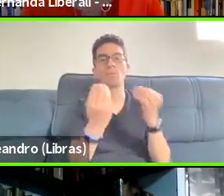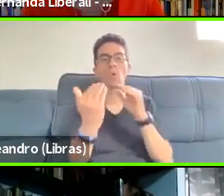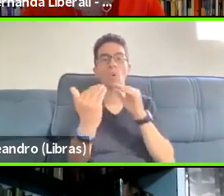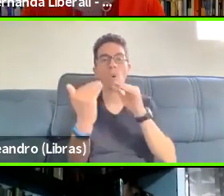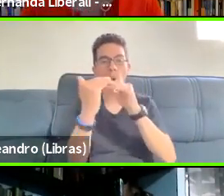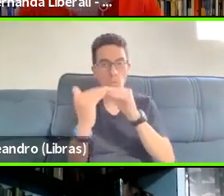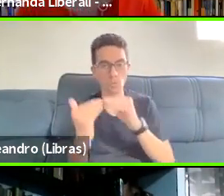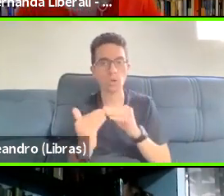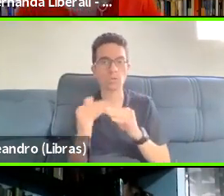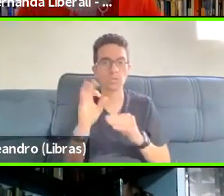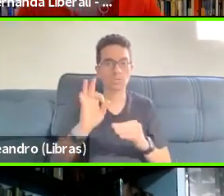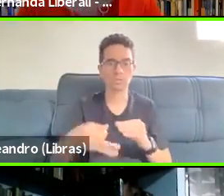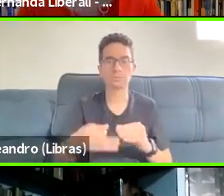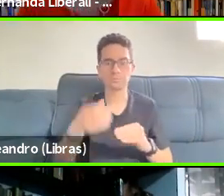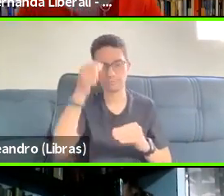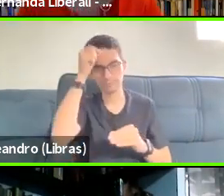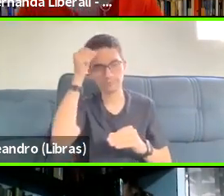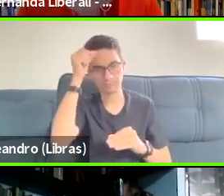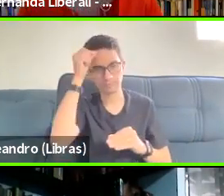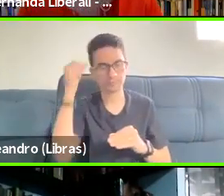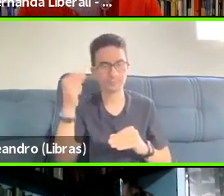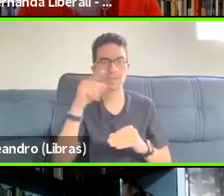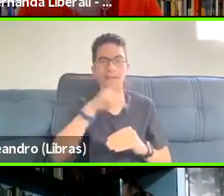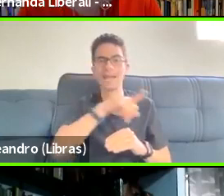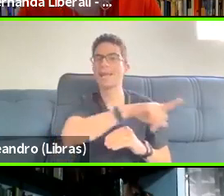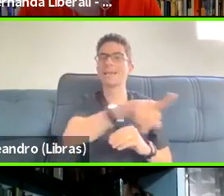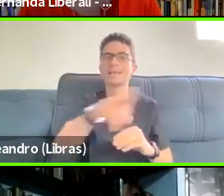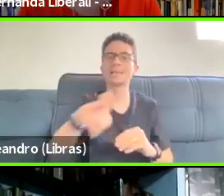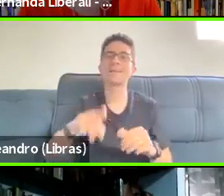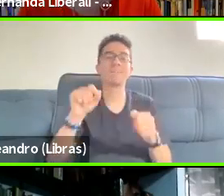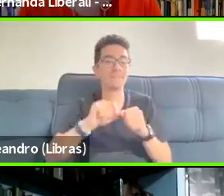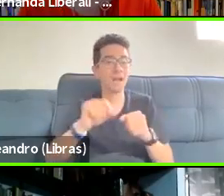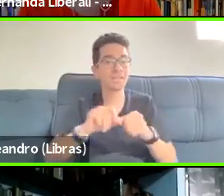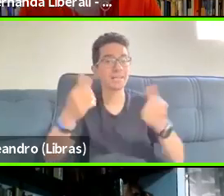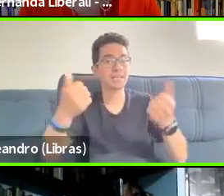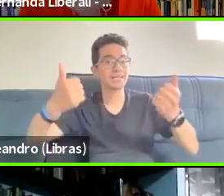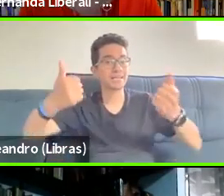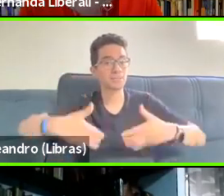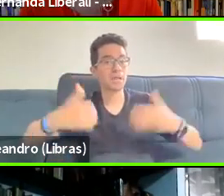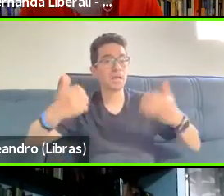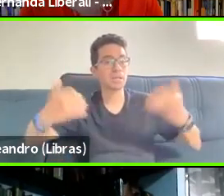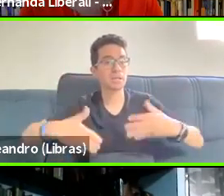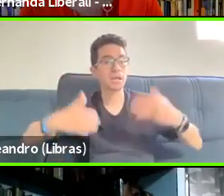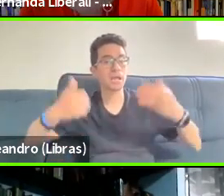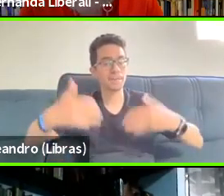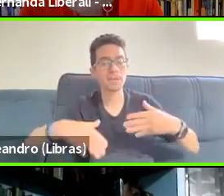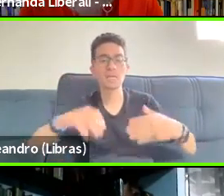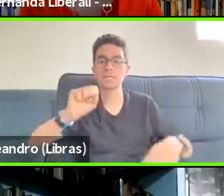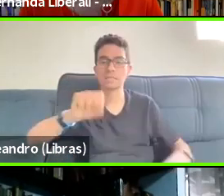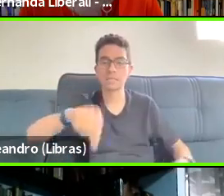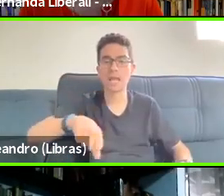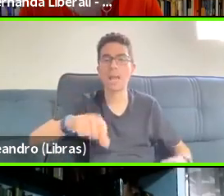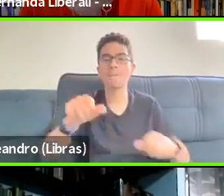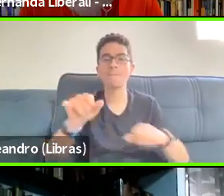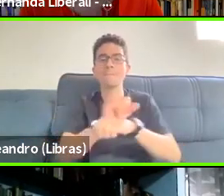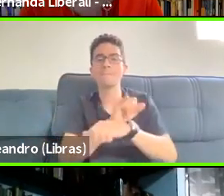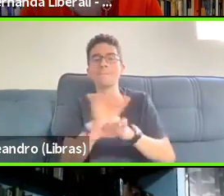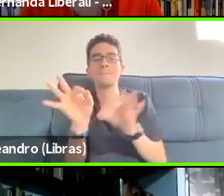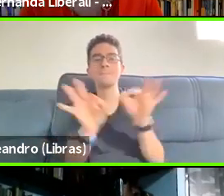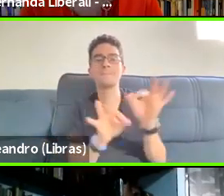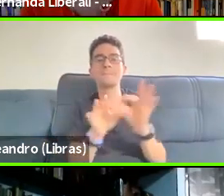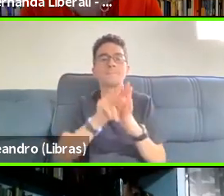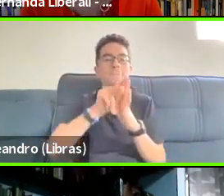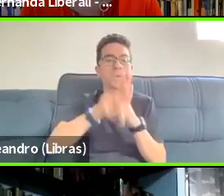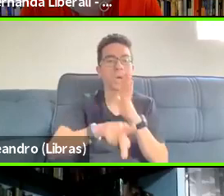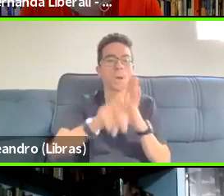that, is what they're talking about doing and, and their, um, projects in schools, um, that, that tends to be the way and, and